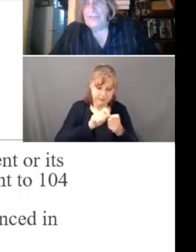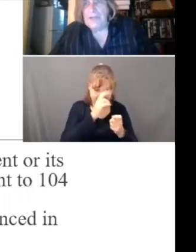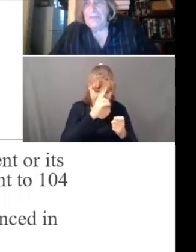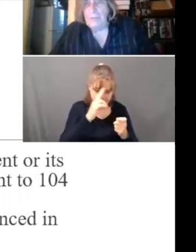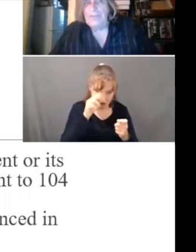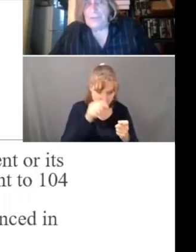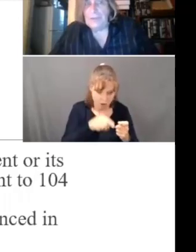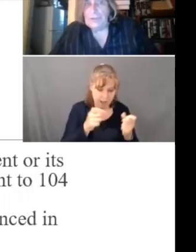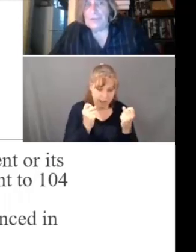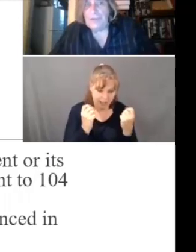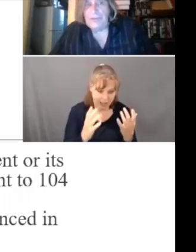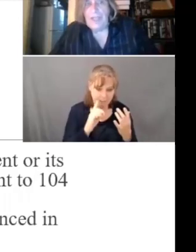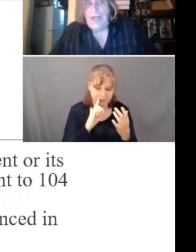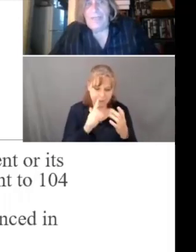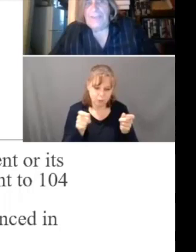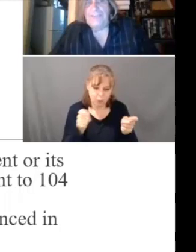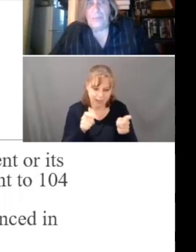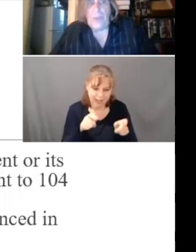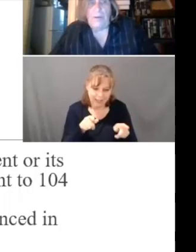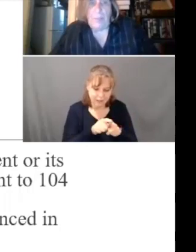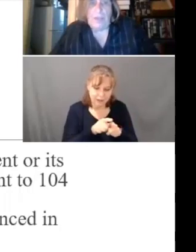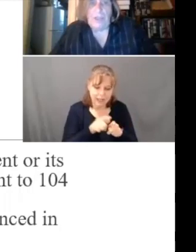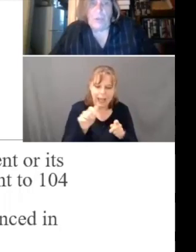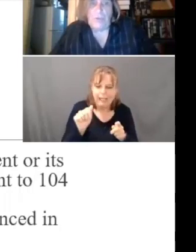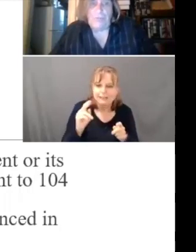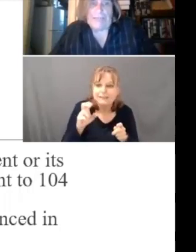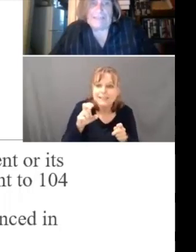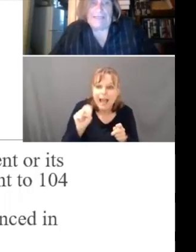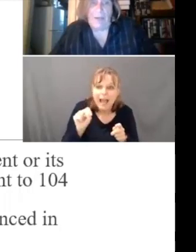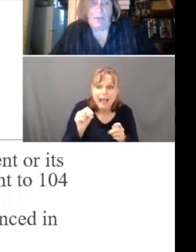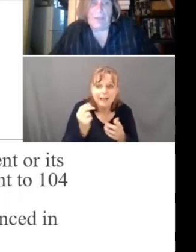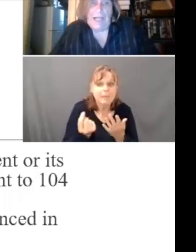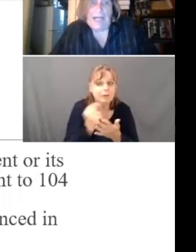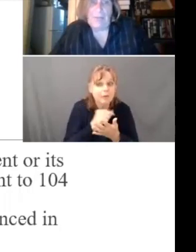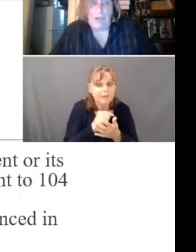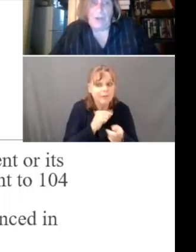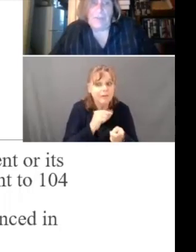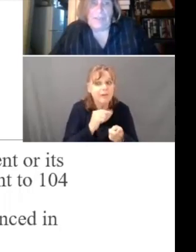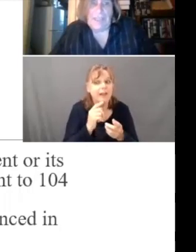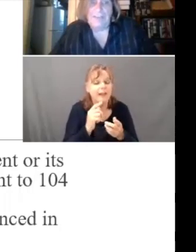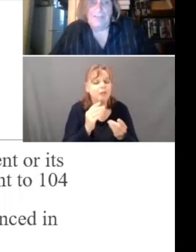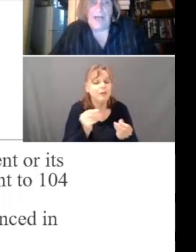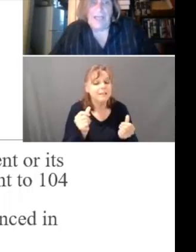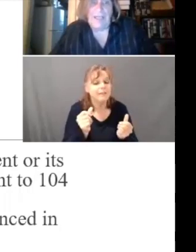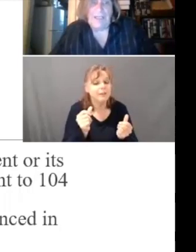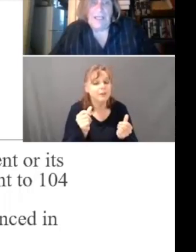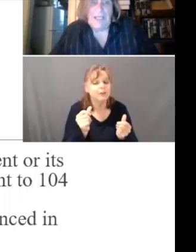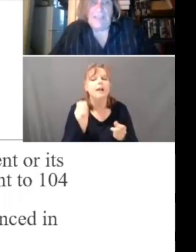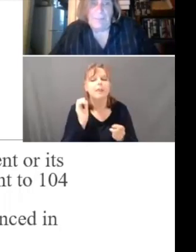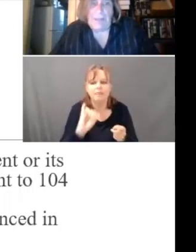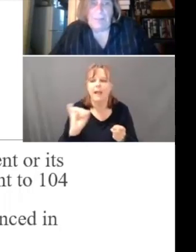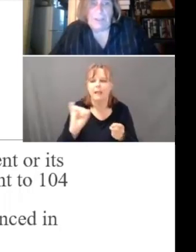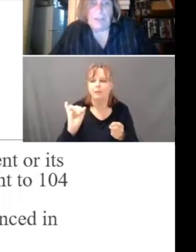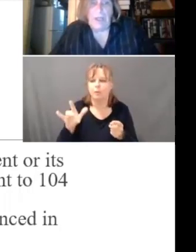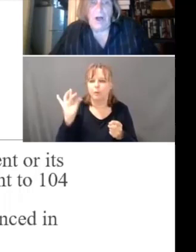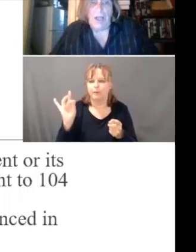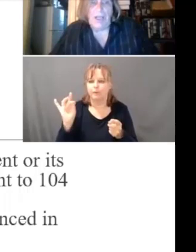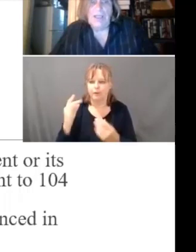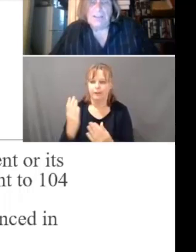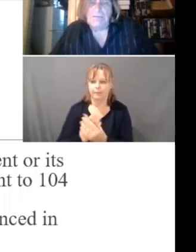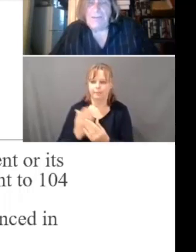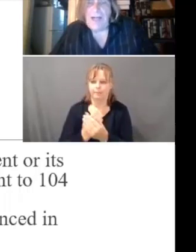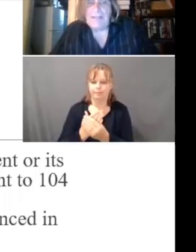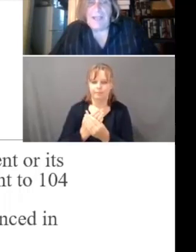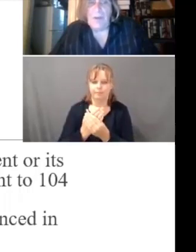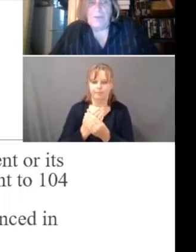administrative resolutions, this is where I would go to find it out. I would go to the case file and the public log